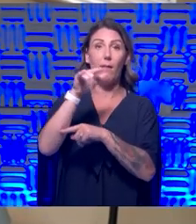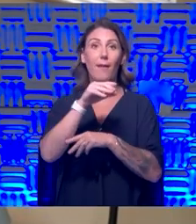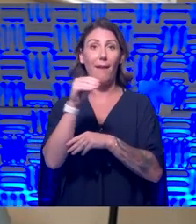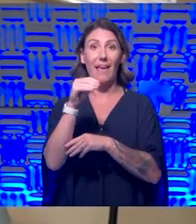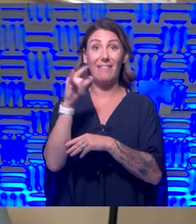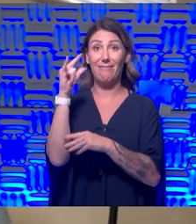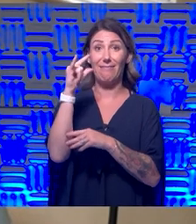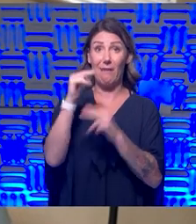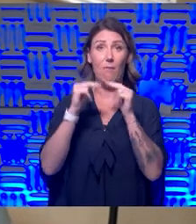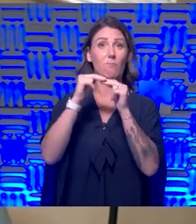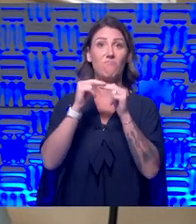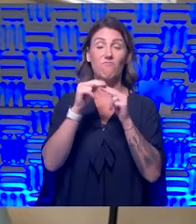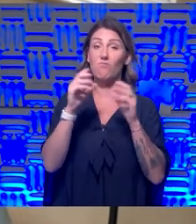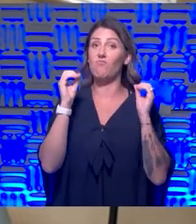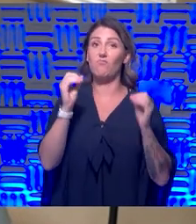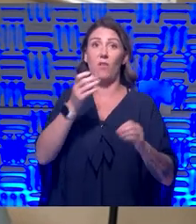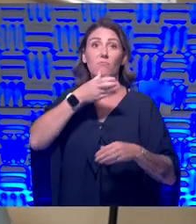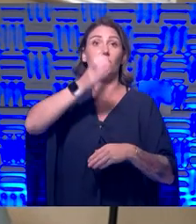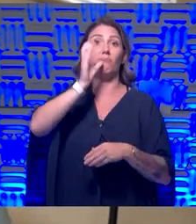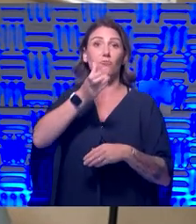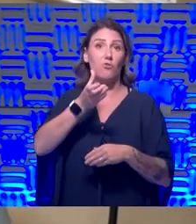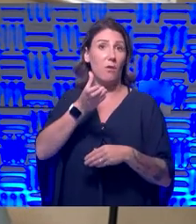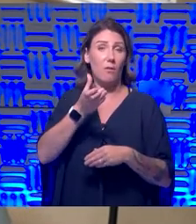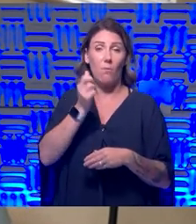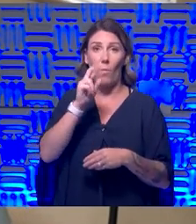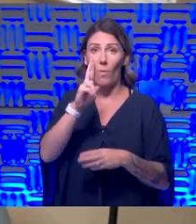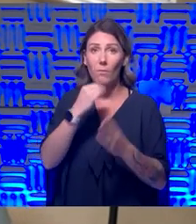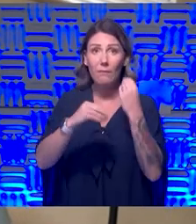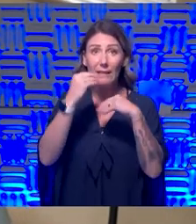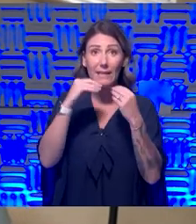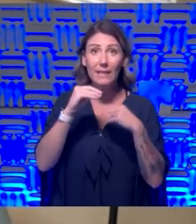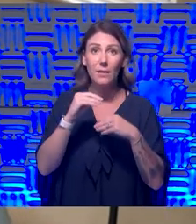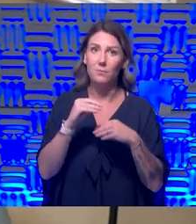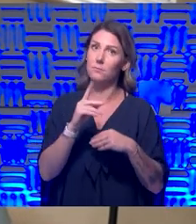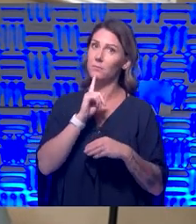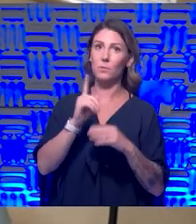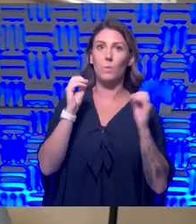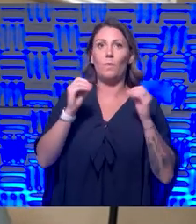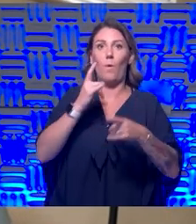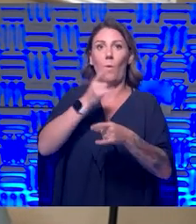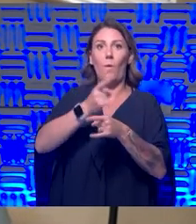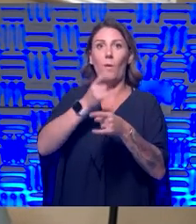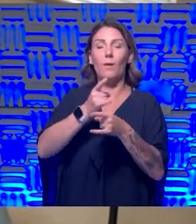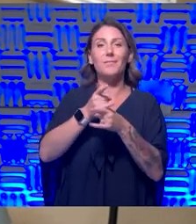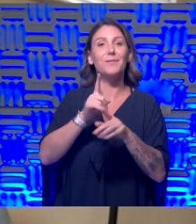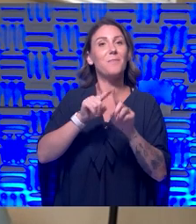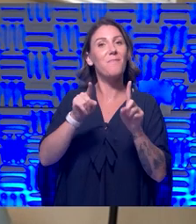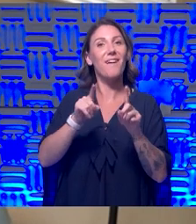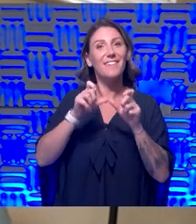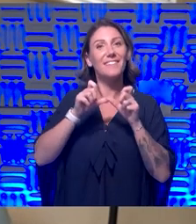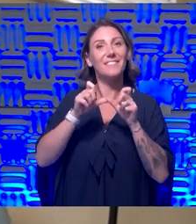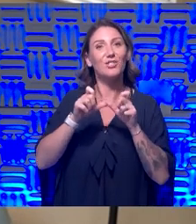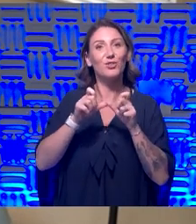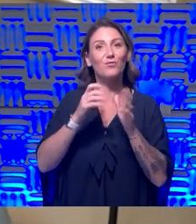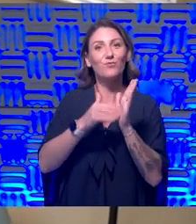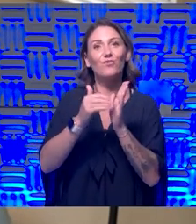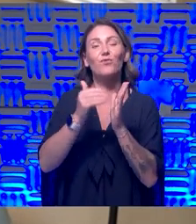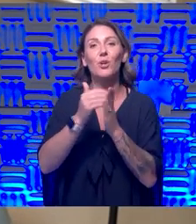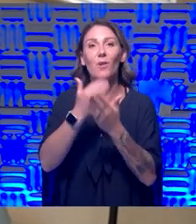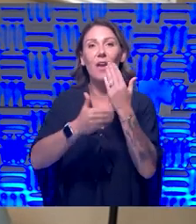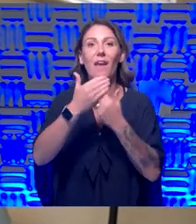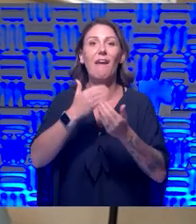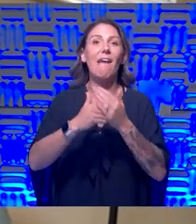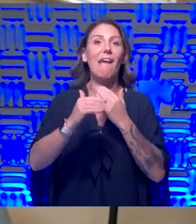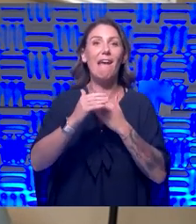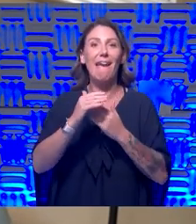didn't drink anything. Um, certainly didn't have any alcohol. Uh, but again, continued the frequent hand hygiene. I'd absolutely did not touch my